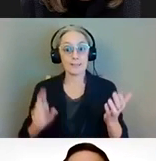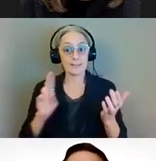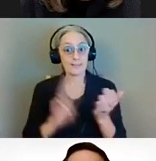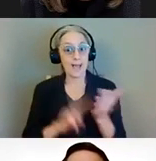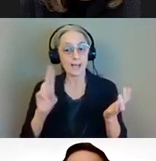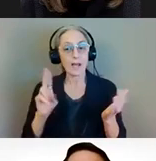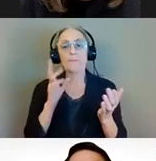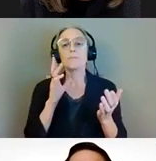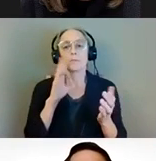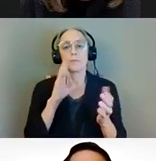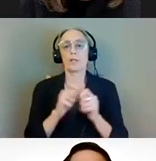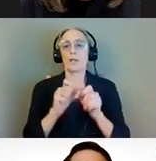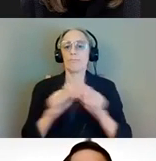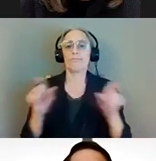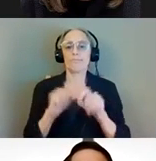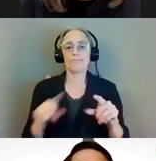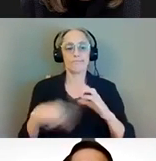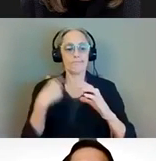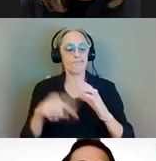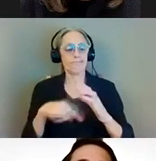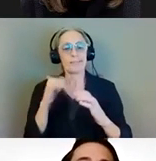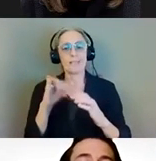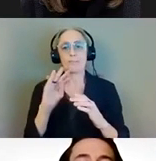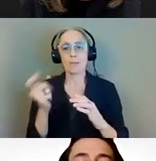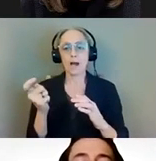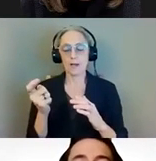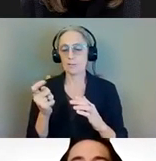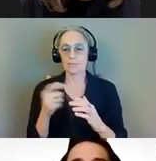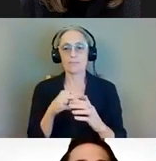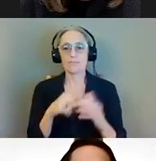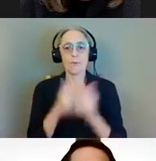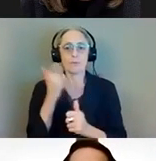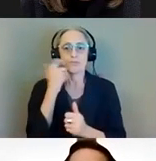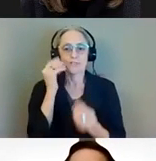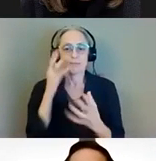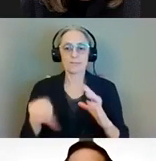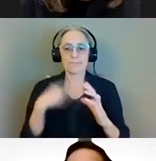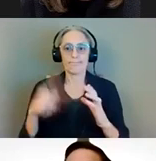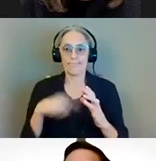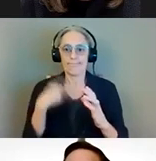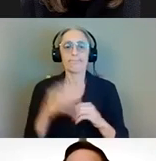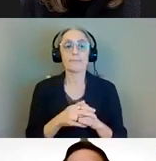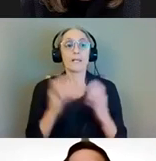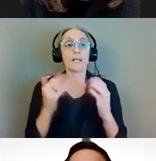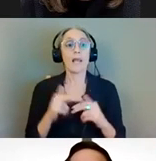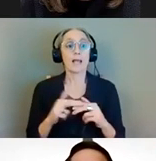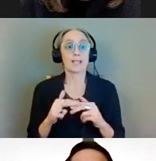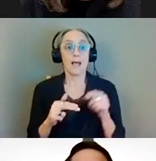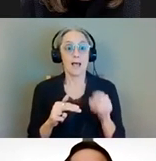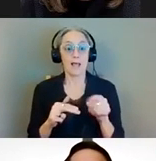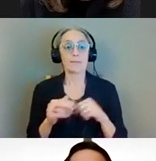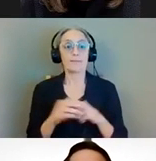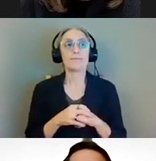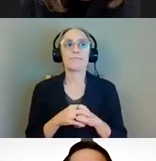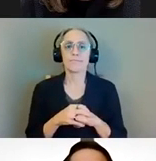applicable information to you sent right to your inbox um and then if go to the next slide highly encourage everyone